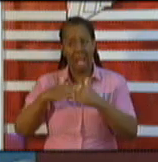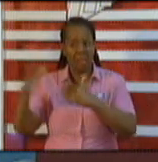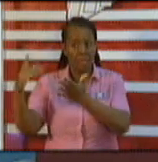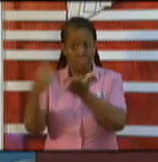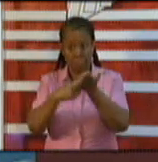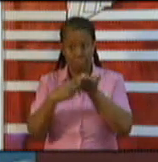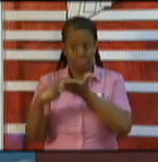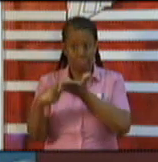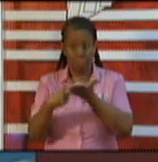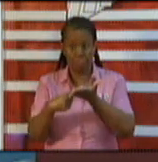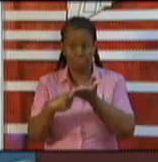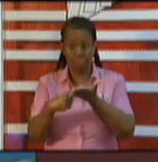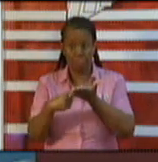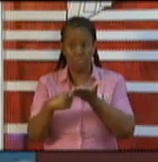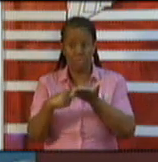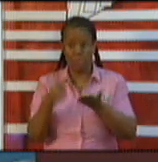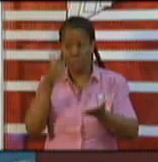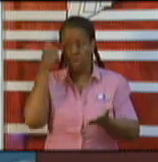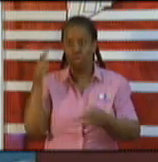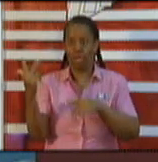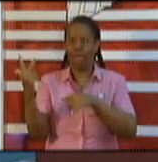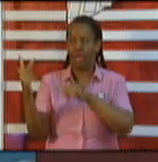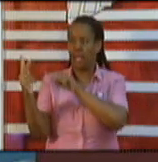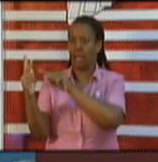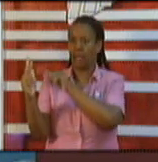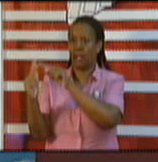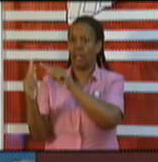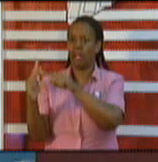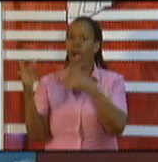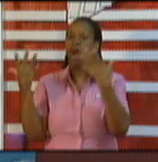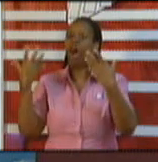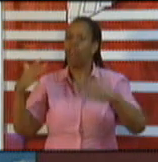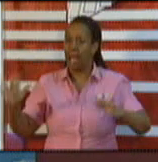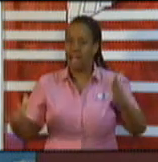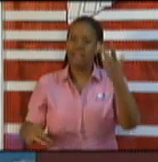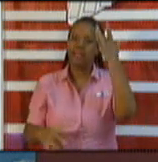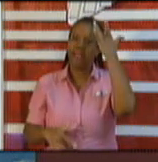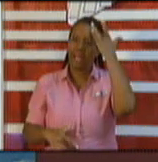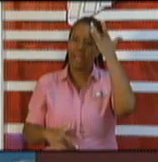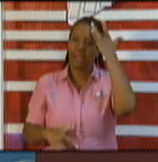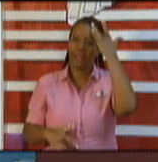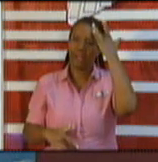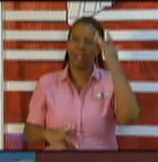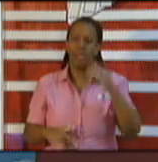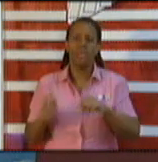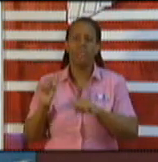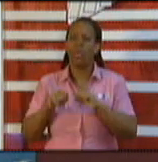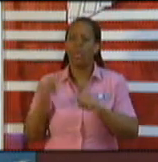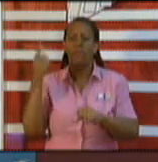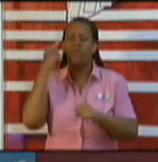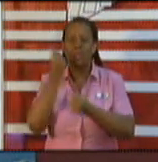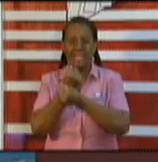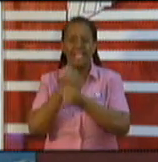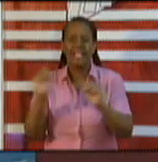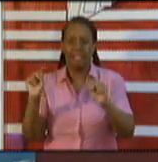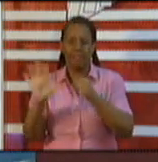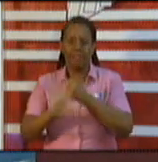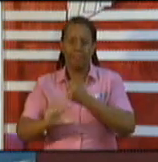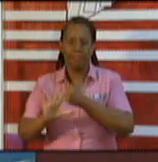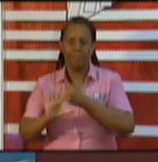positive cases from this group, and out of an abundance of caution, on Tuesday 30th June, our Nationals on board